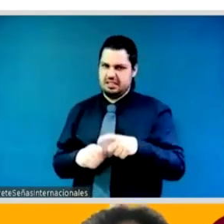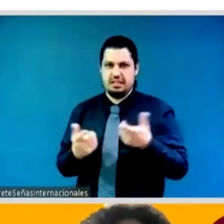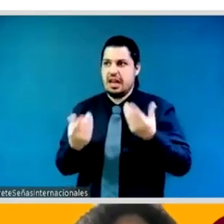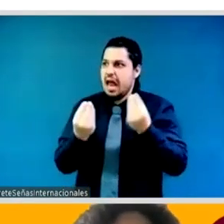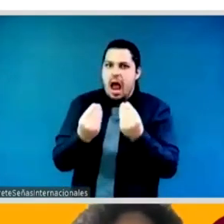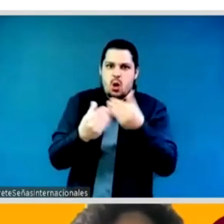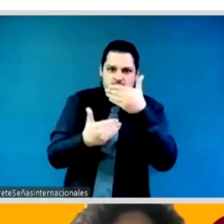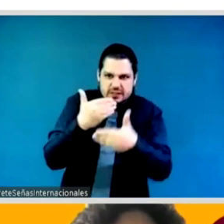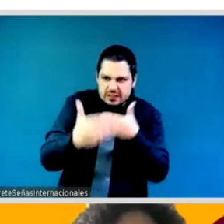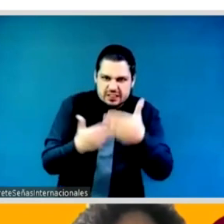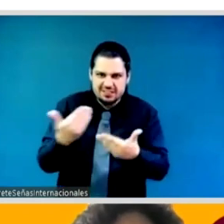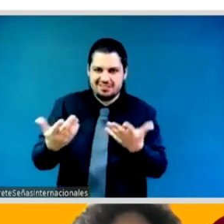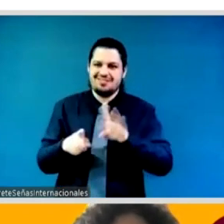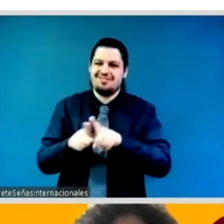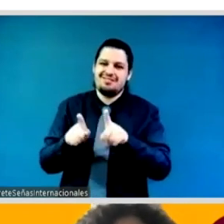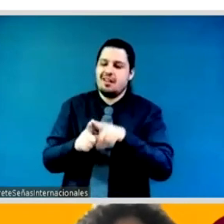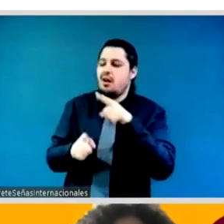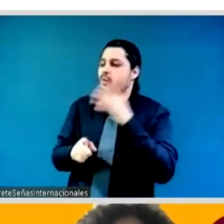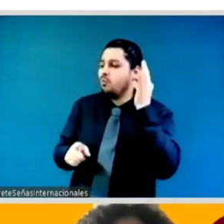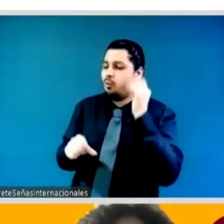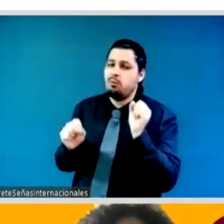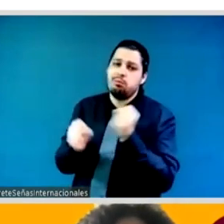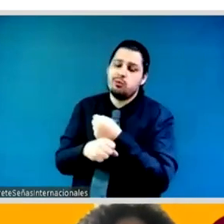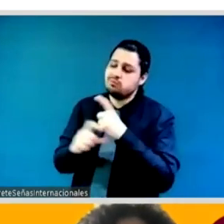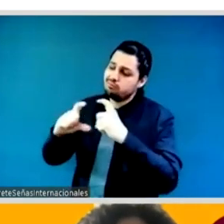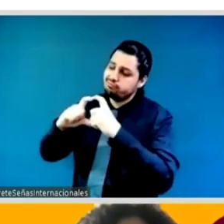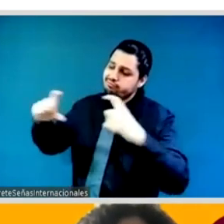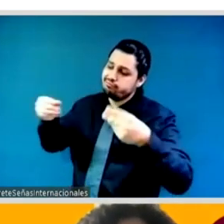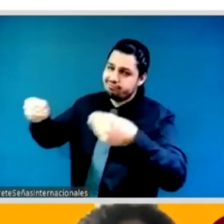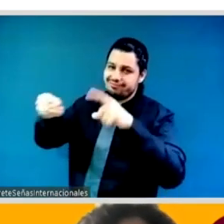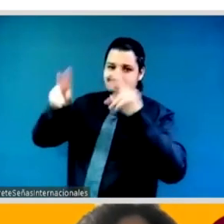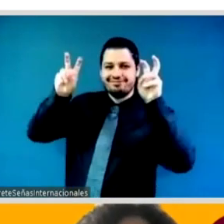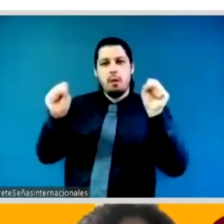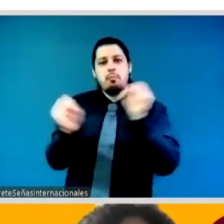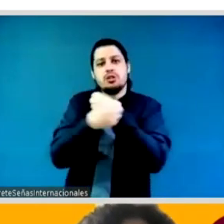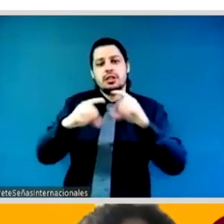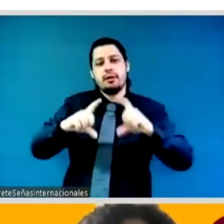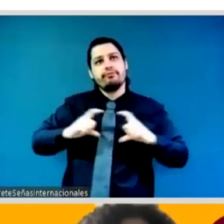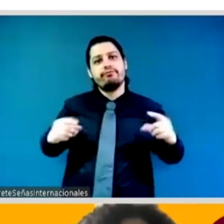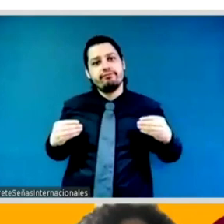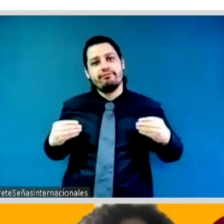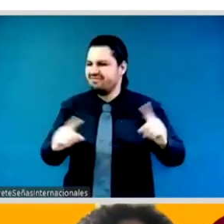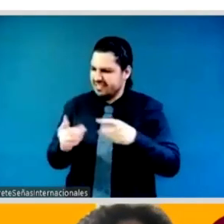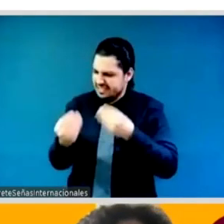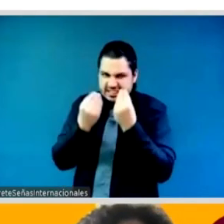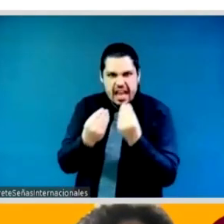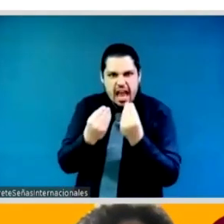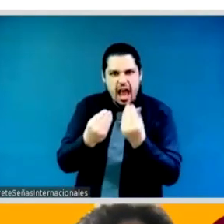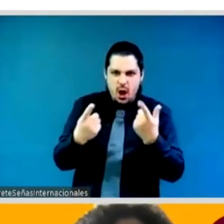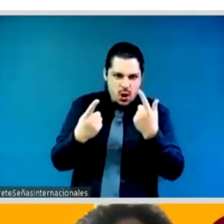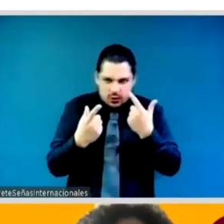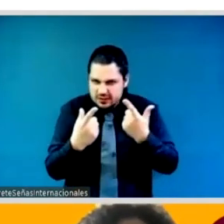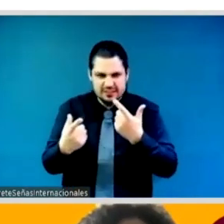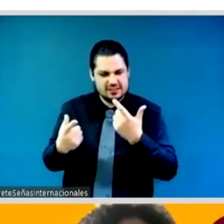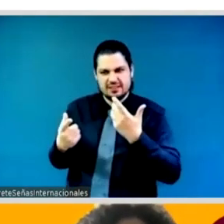many more but i will stop there and certainly this is not an exhaustive list but there's much more that we can add and we hope to hear